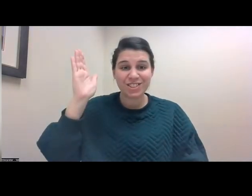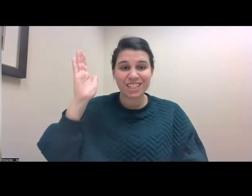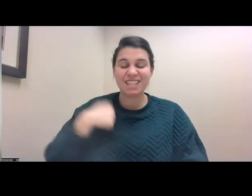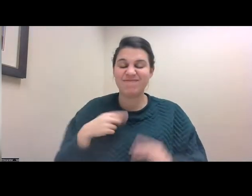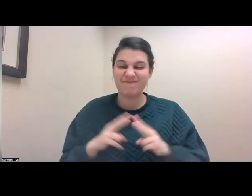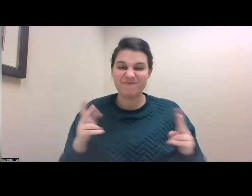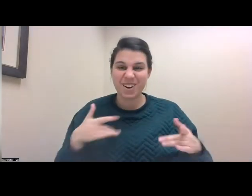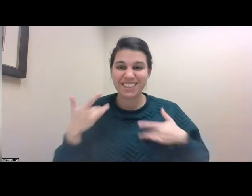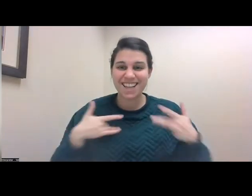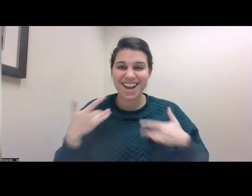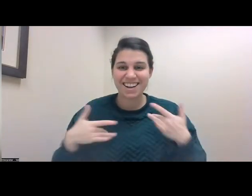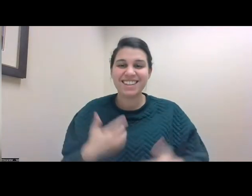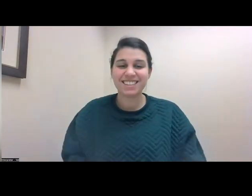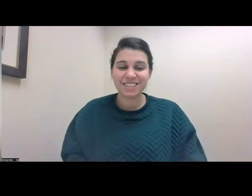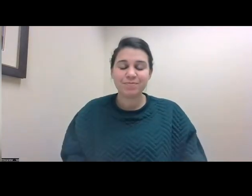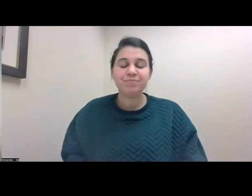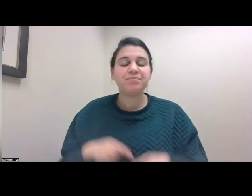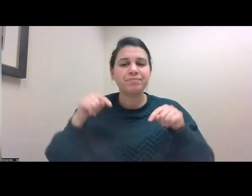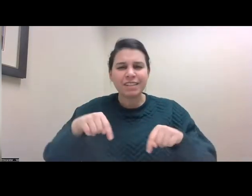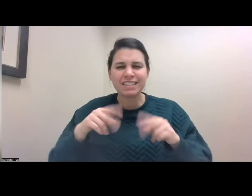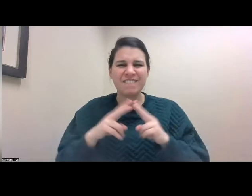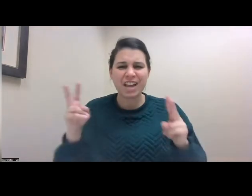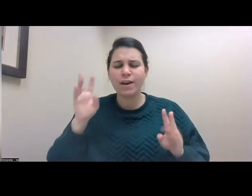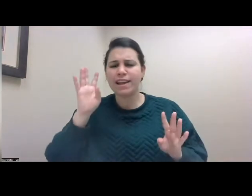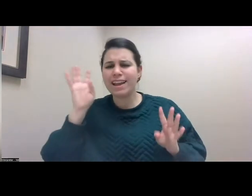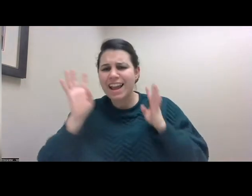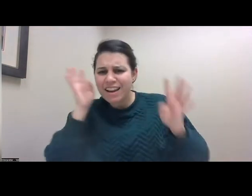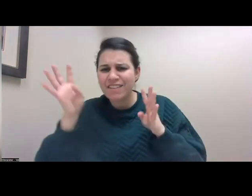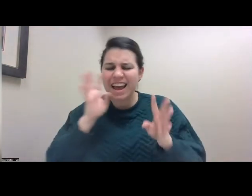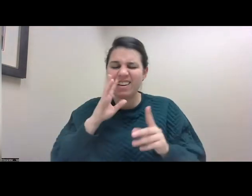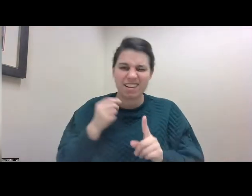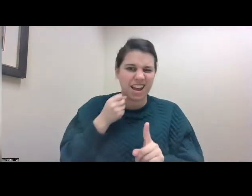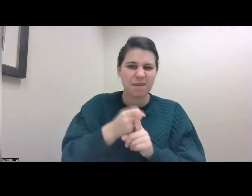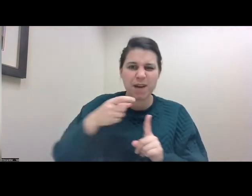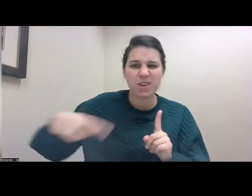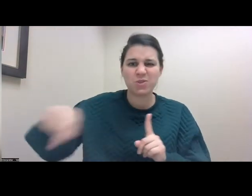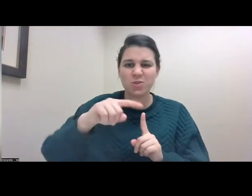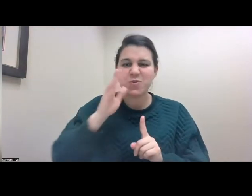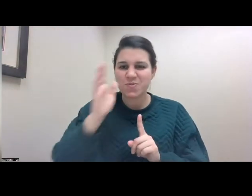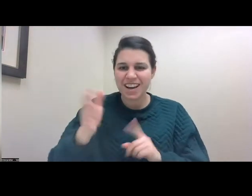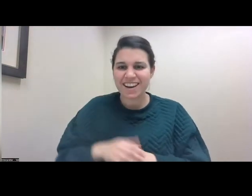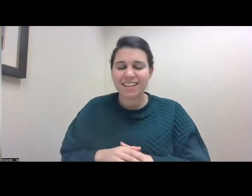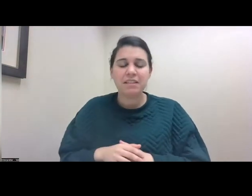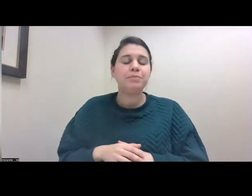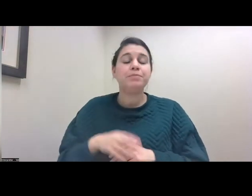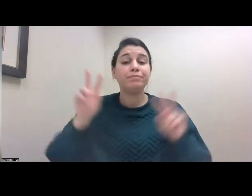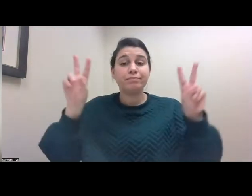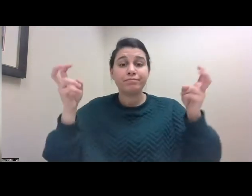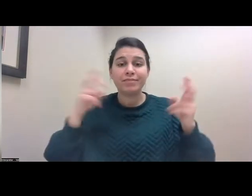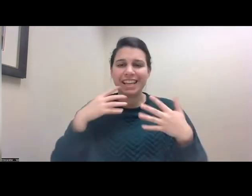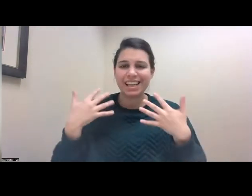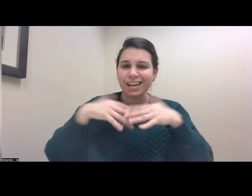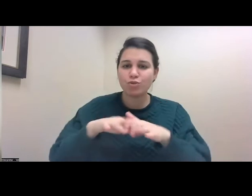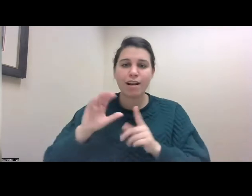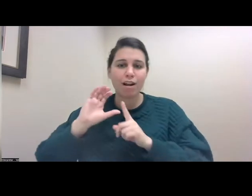excited about it. It's going to be an innovative, impactful, and really exemplary model that we're going to hear about today. It's entitled Integrating